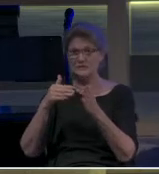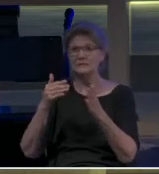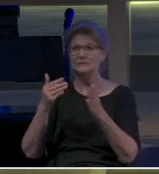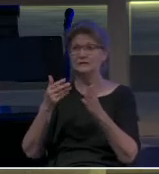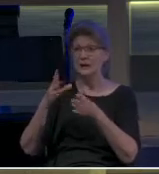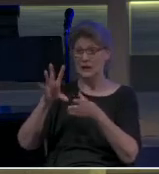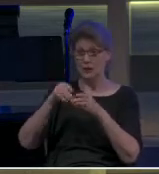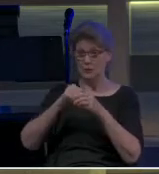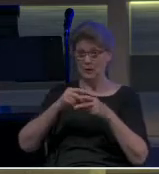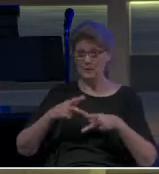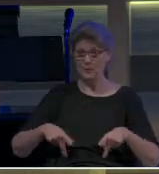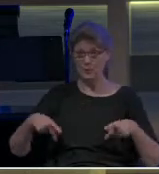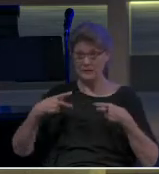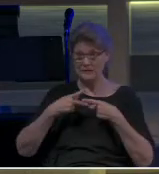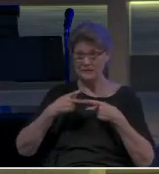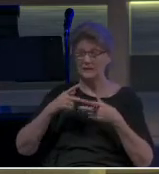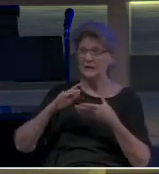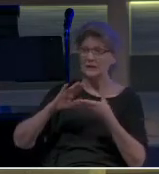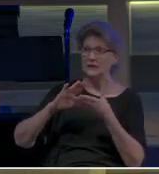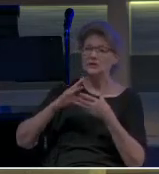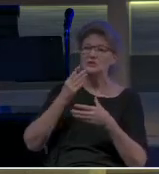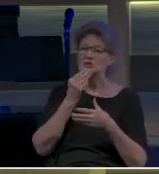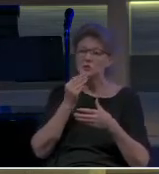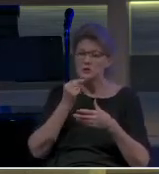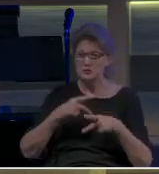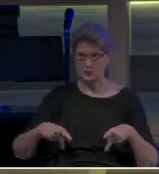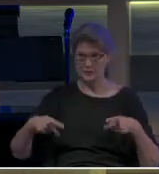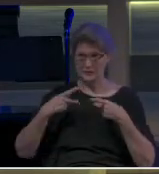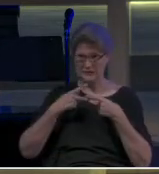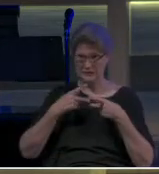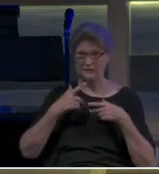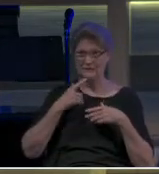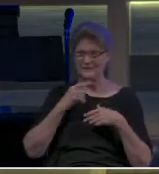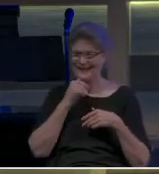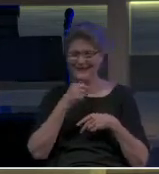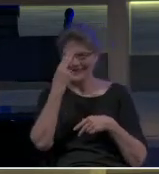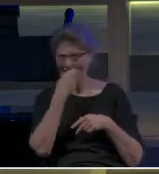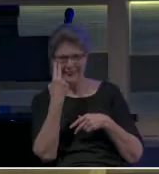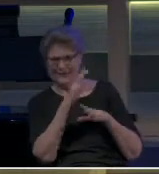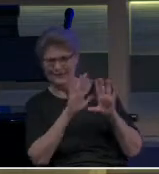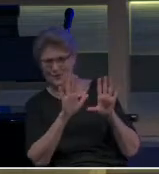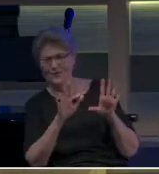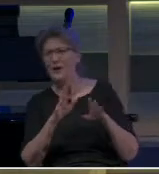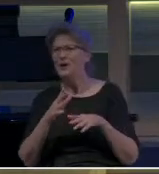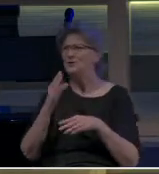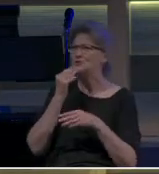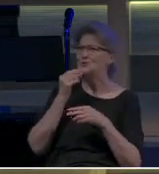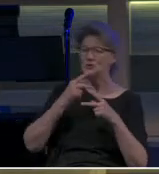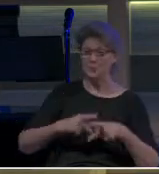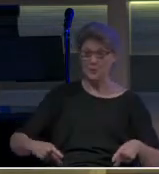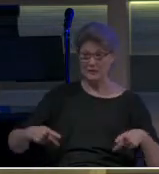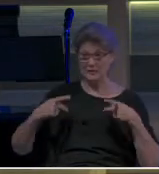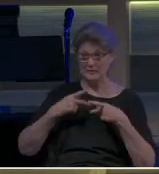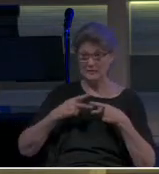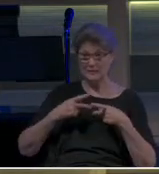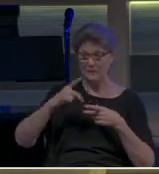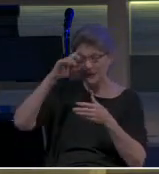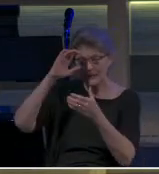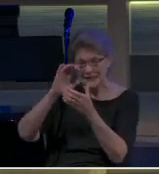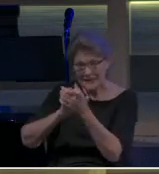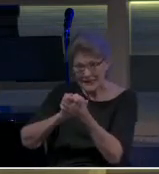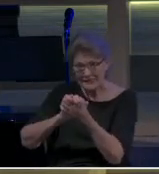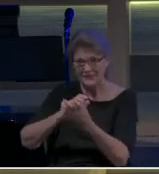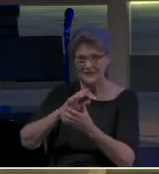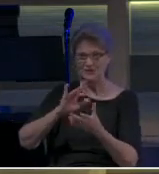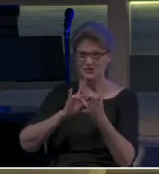came to faith in Jewish priests, Levitical priests, not the Catholic kind. Came to faith in Messiah Jesus at that time.